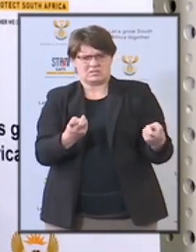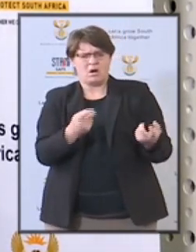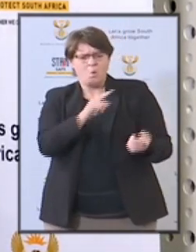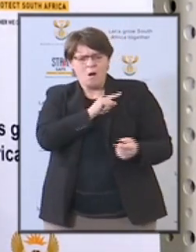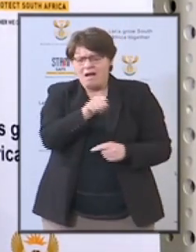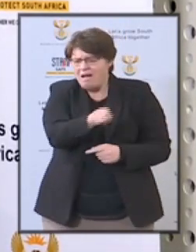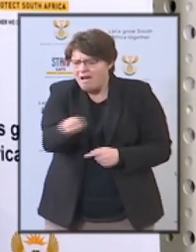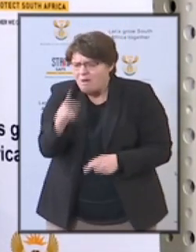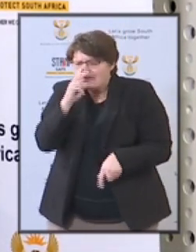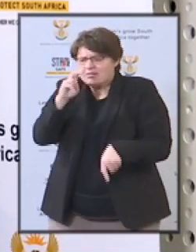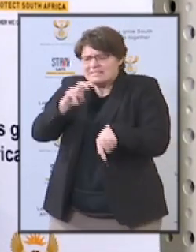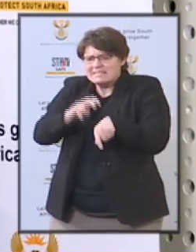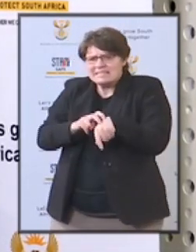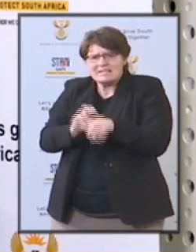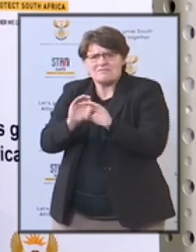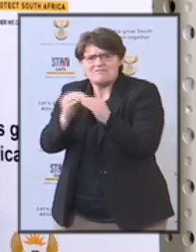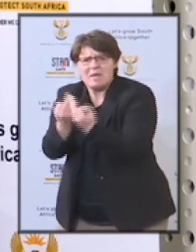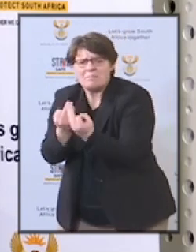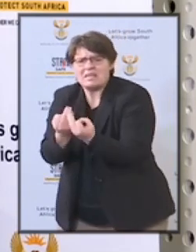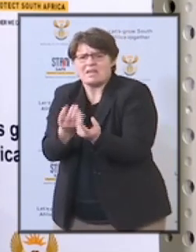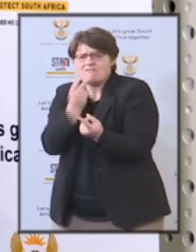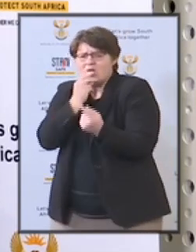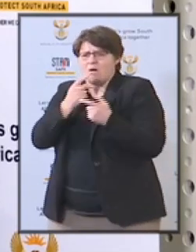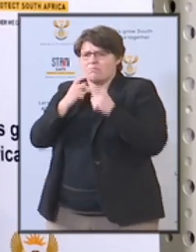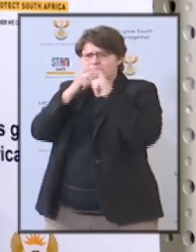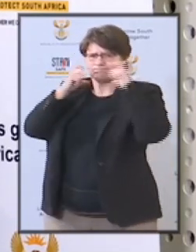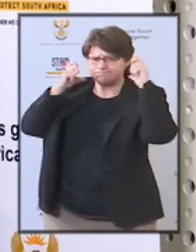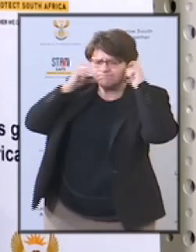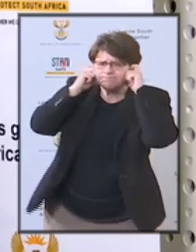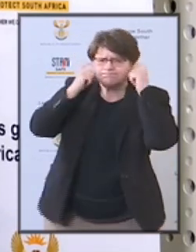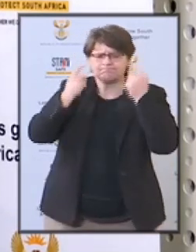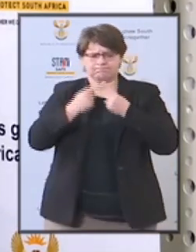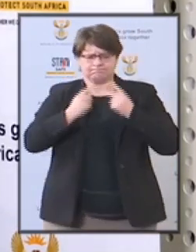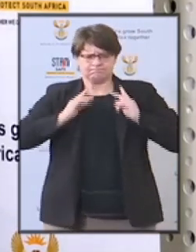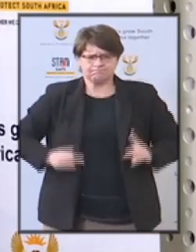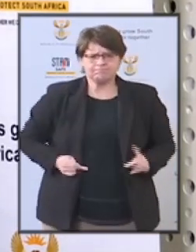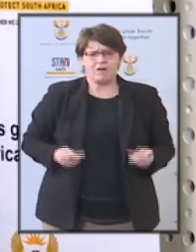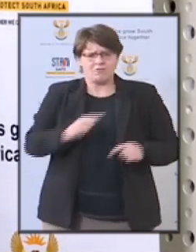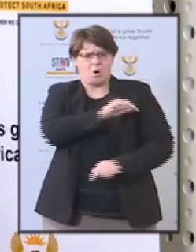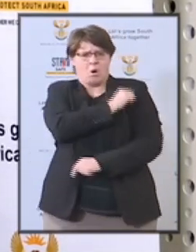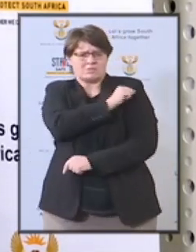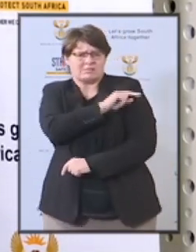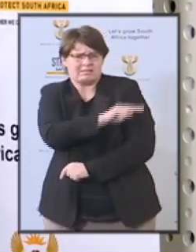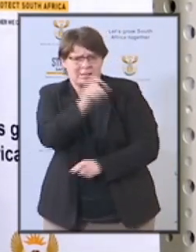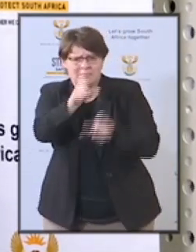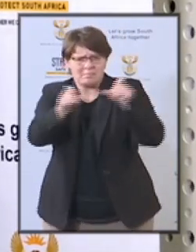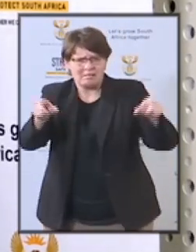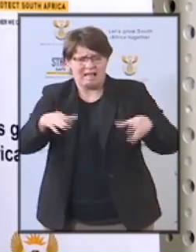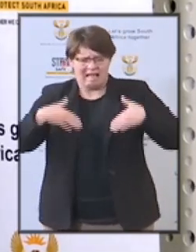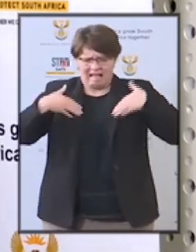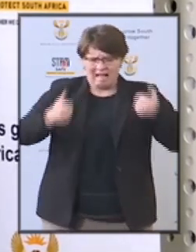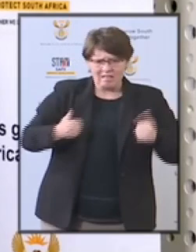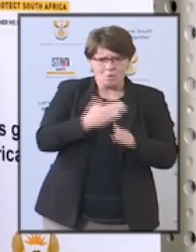and personal protective equipment to frontline officials, particularly healthcare workers.